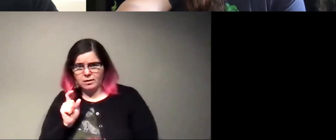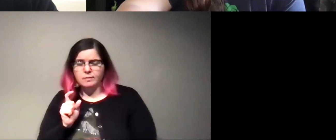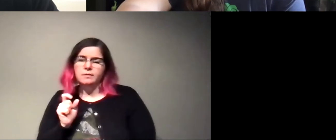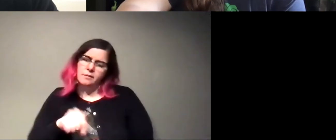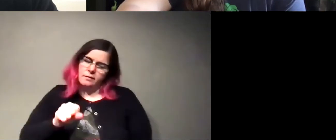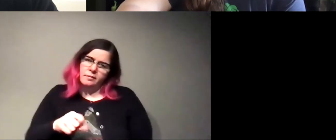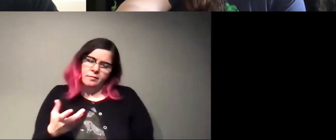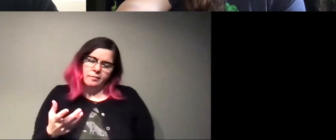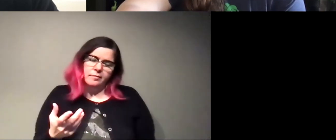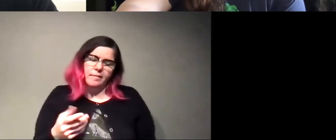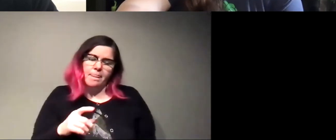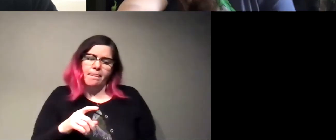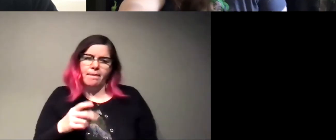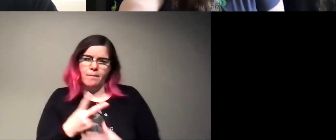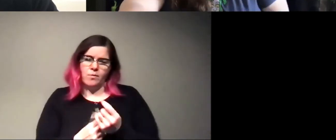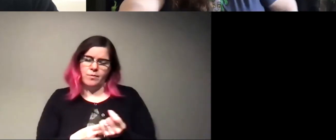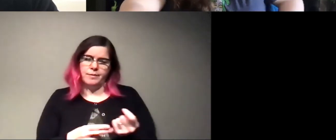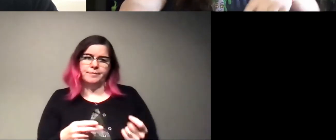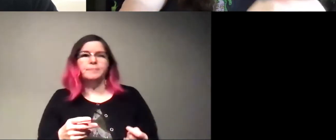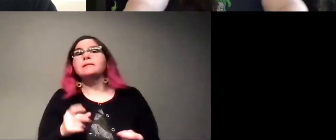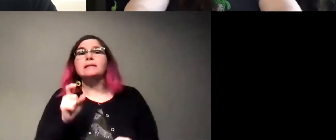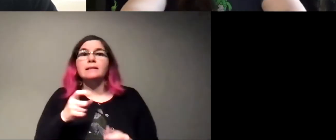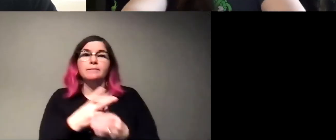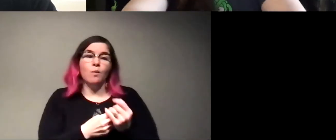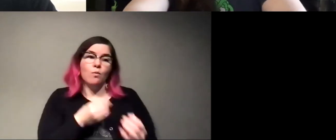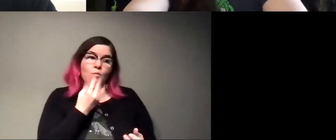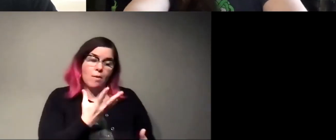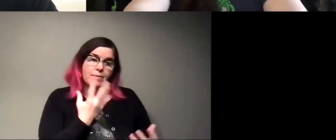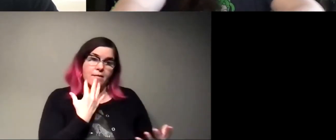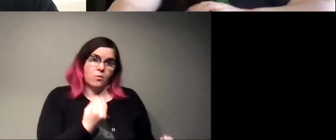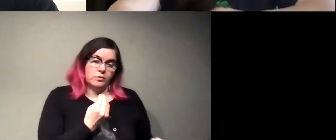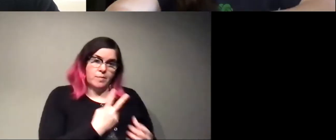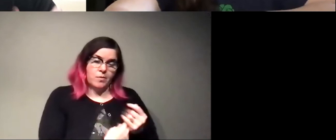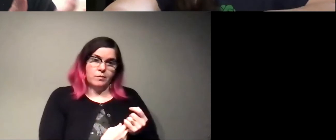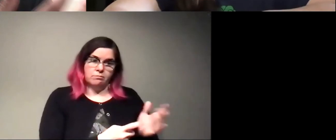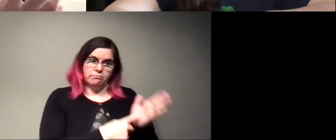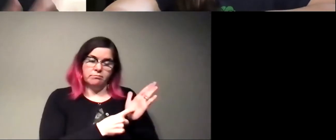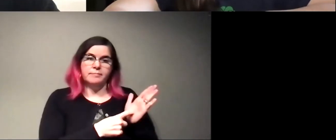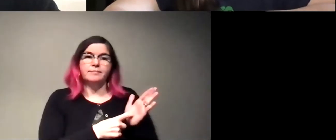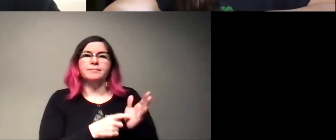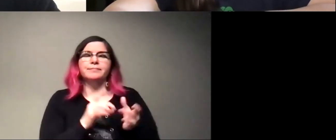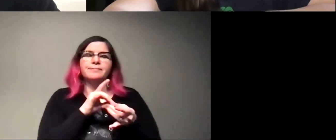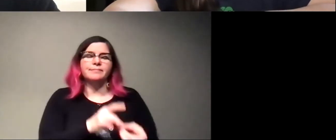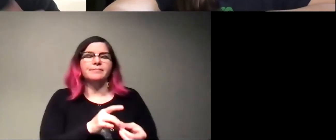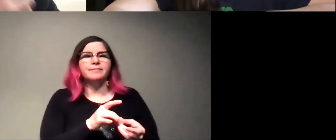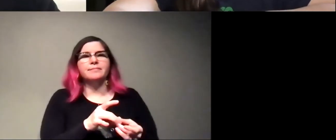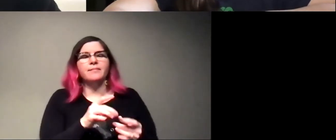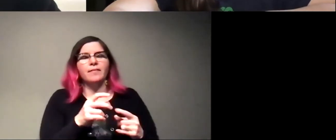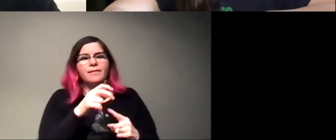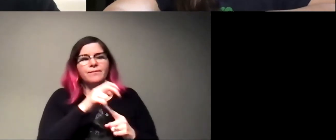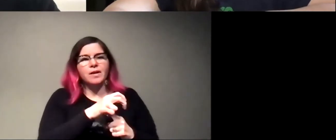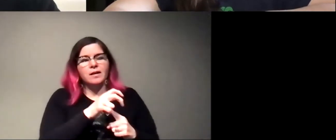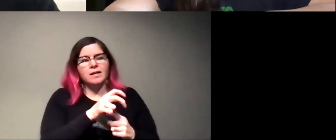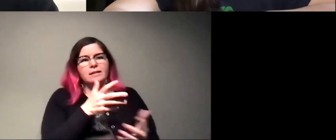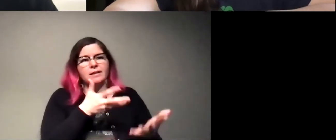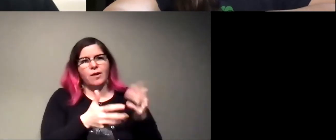the answer to that question is both. So it needs both warmth and moisture, right? And this has to do with the way that the fungus interacts